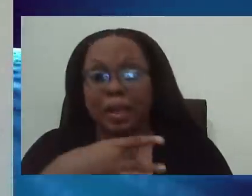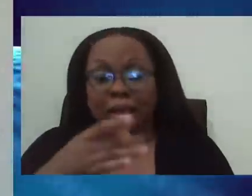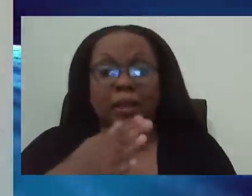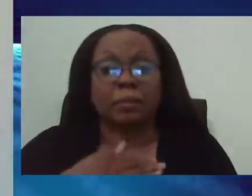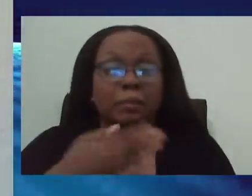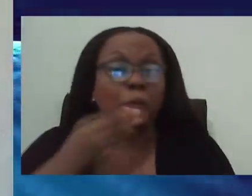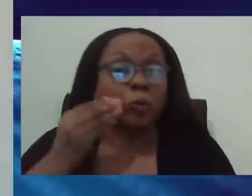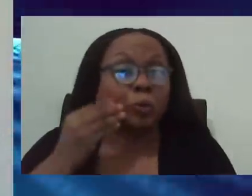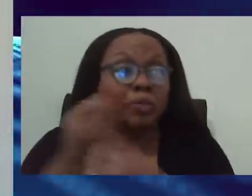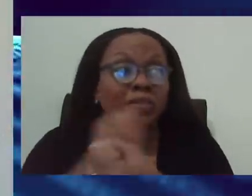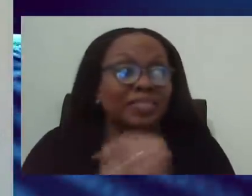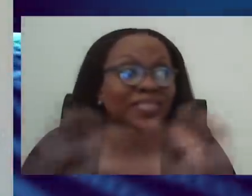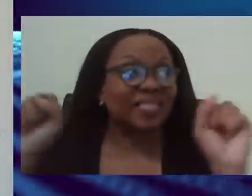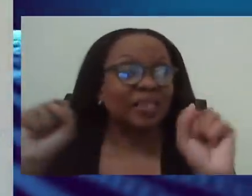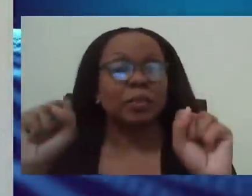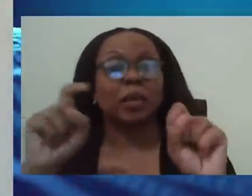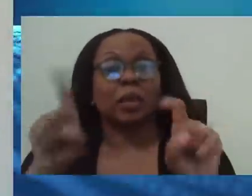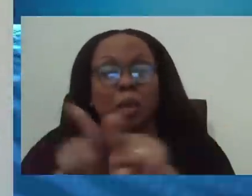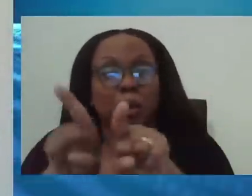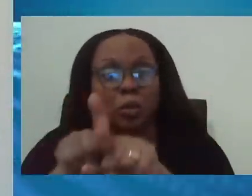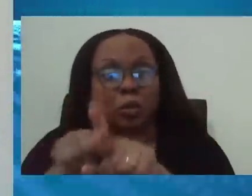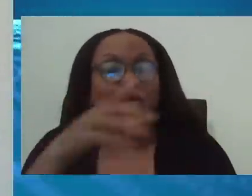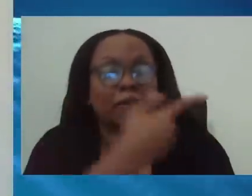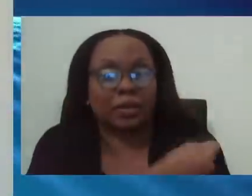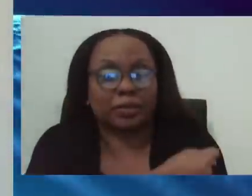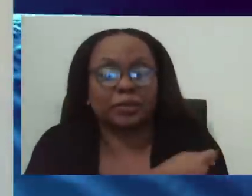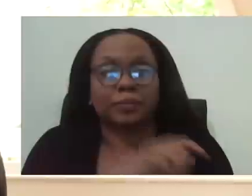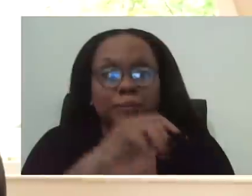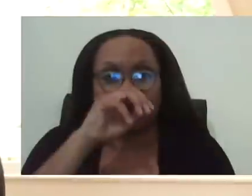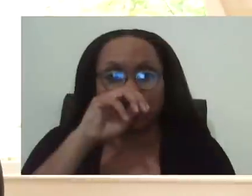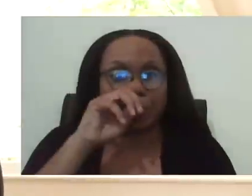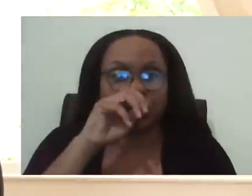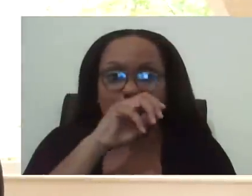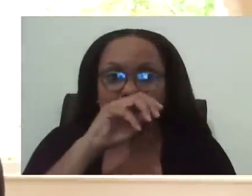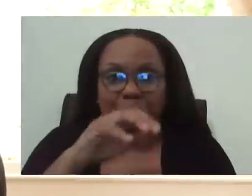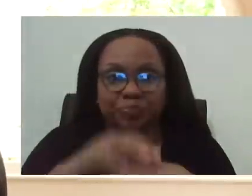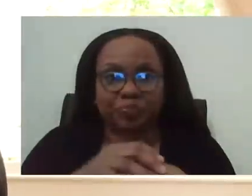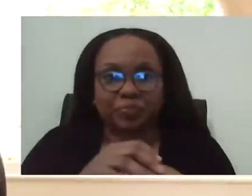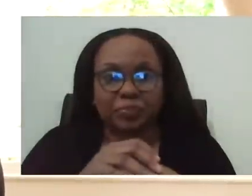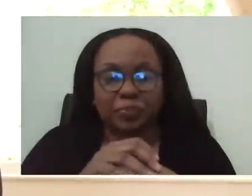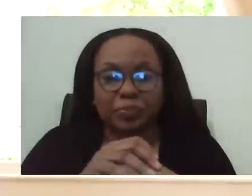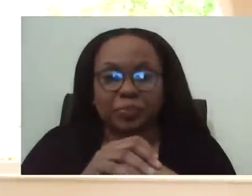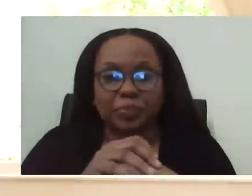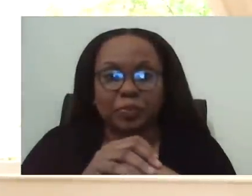and long-term vaccination. In your modeling, do you project deaths?